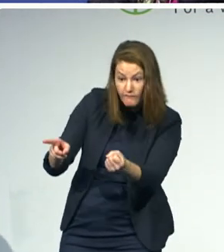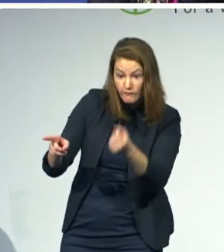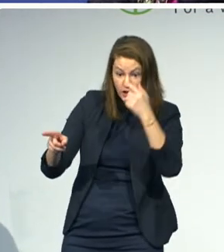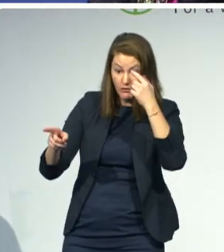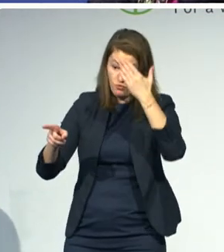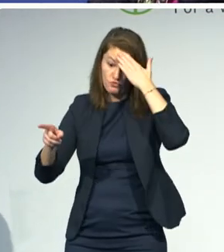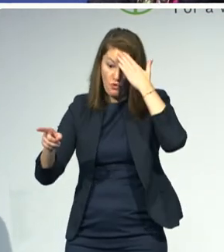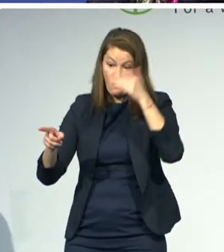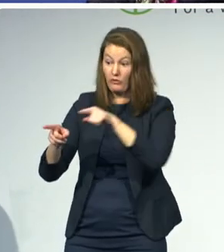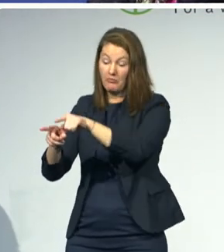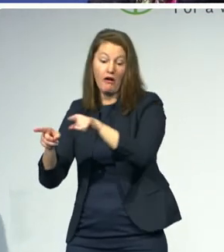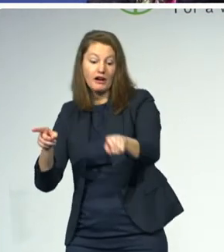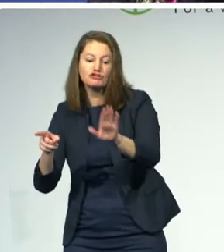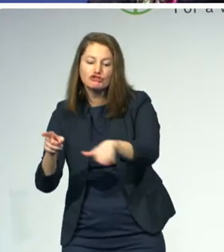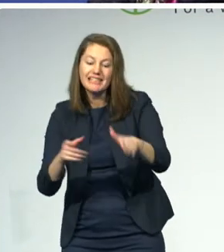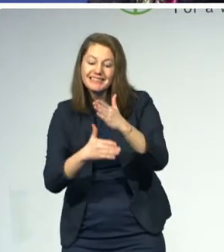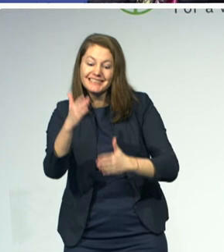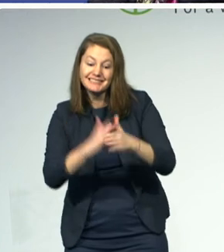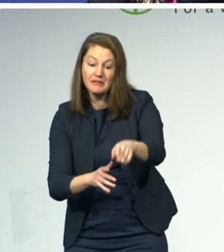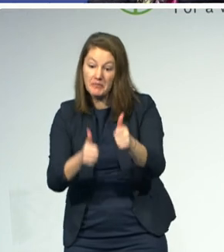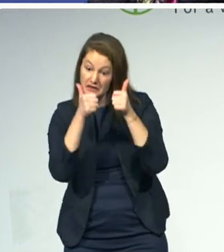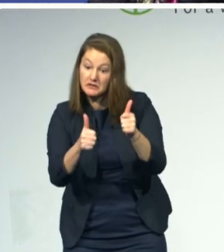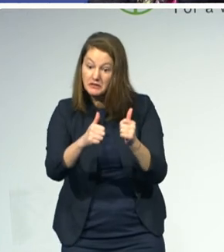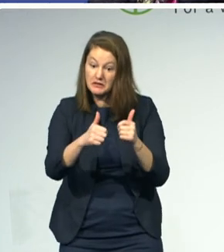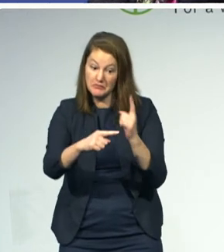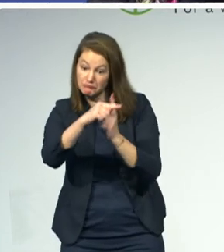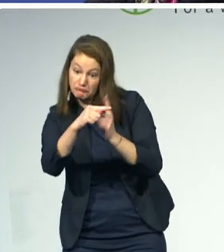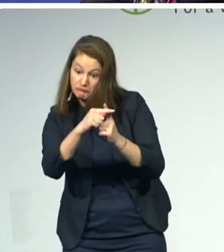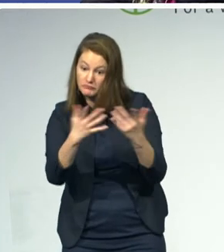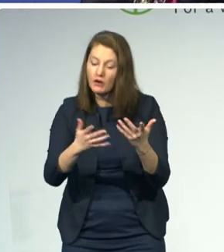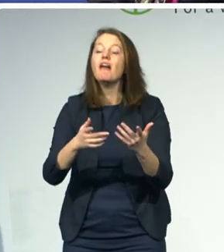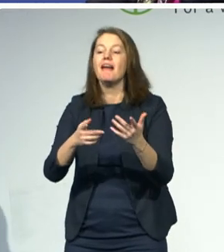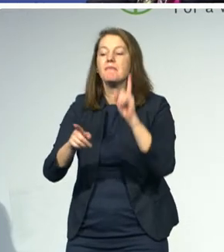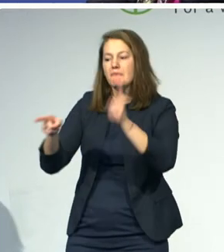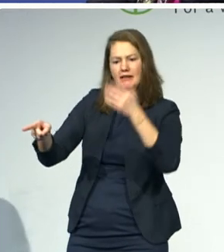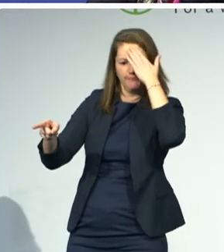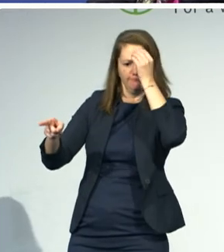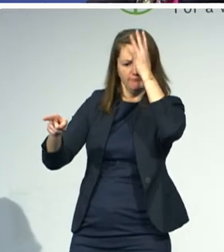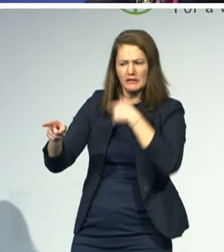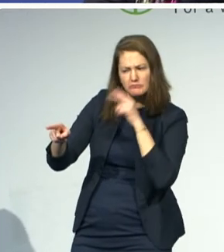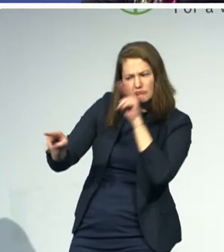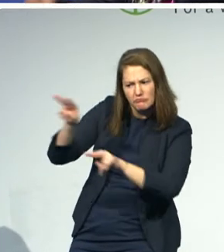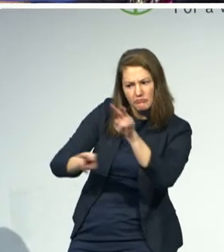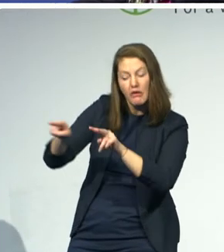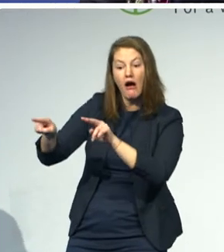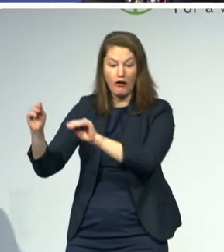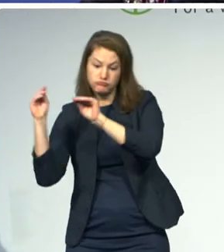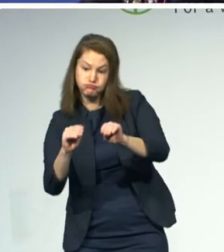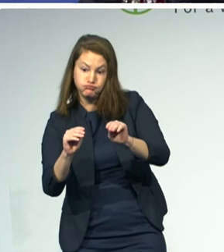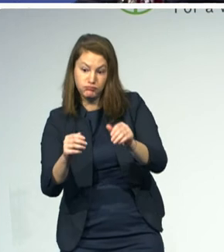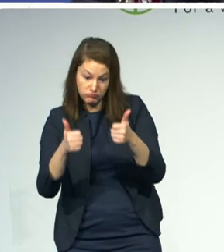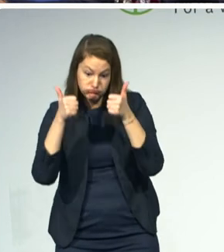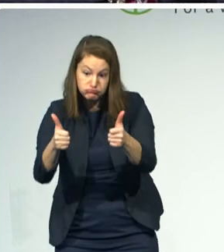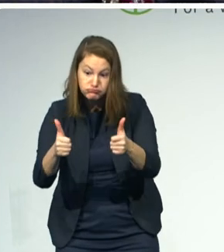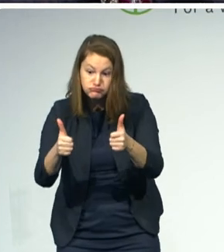executed properly and meeting the kids where they are? And so I'm really excited to be here over the next couple of